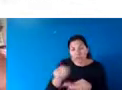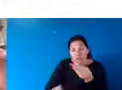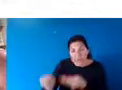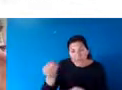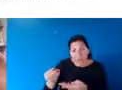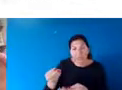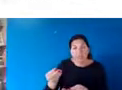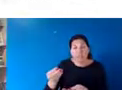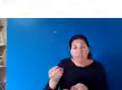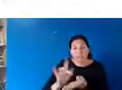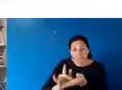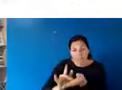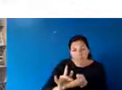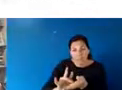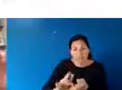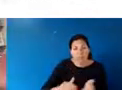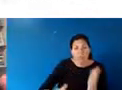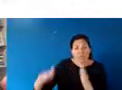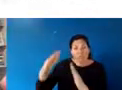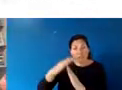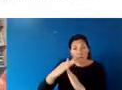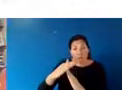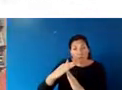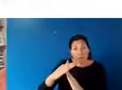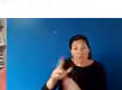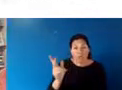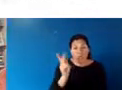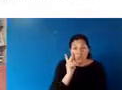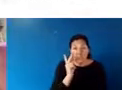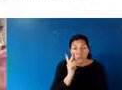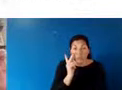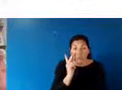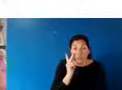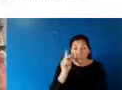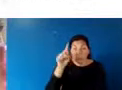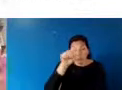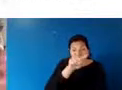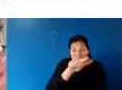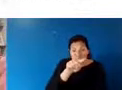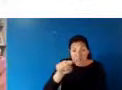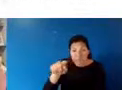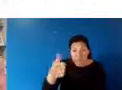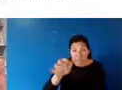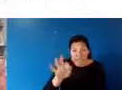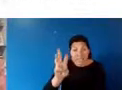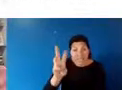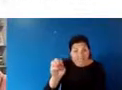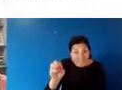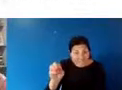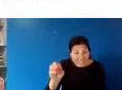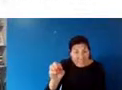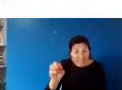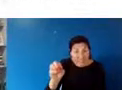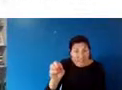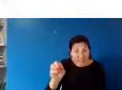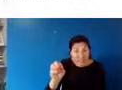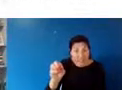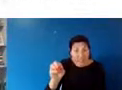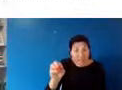the top bar, you have the relative prominence of these ideas, which you see until the 60s, the overall health ideas were more prominent. But then